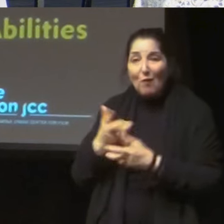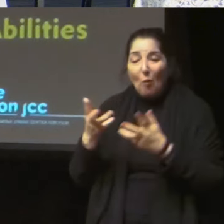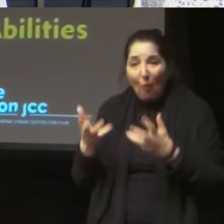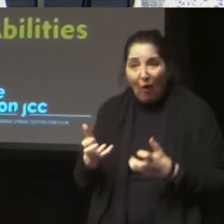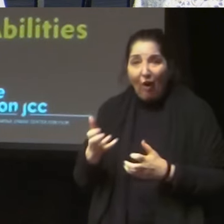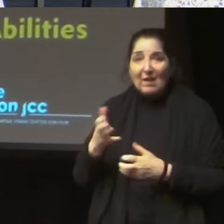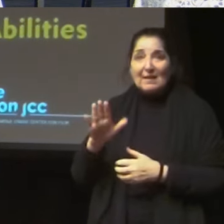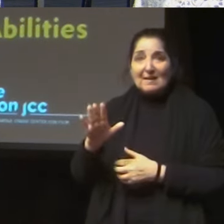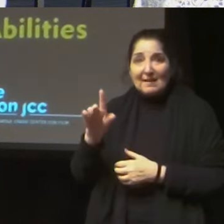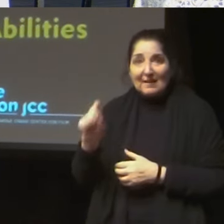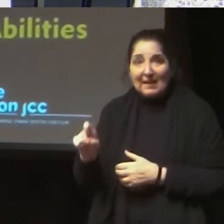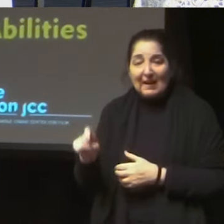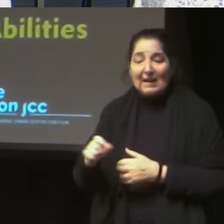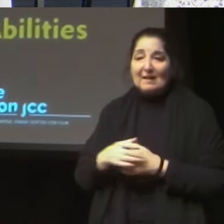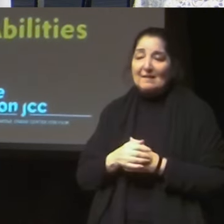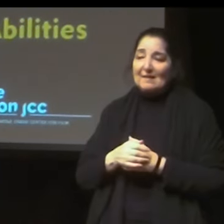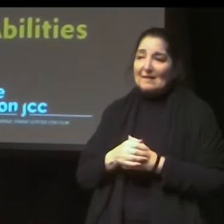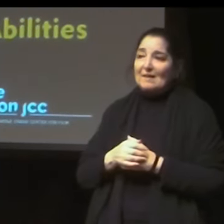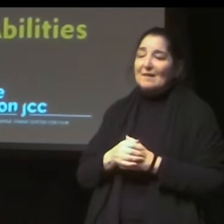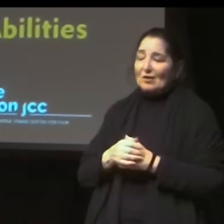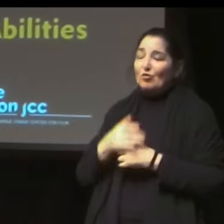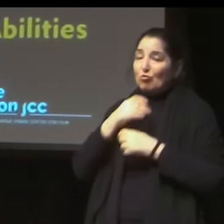you for listening. Thank you for being here.